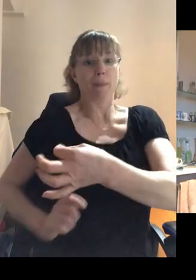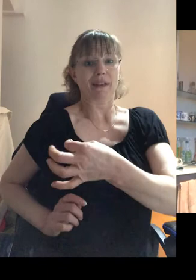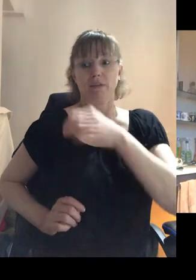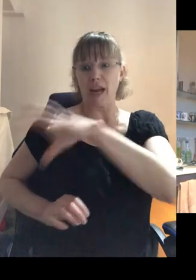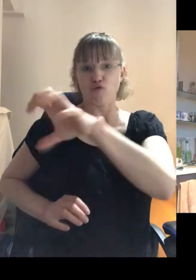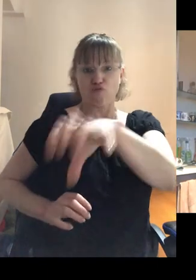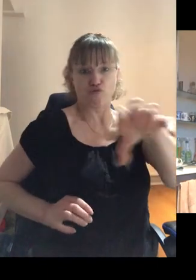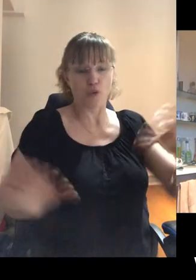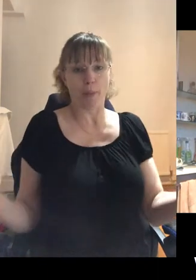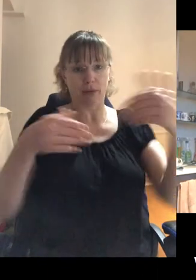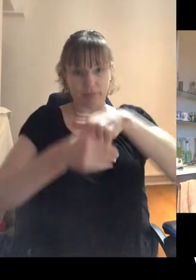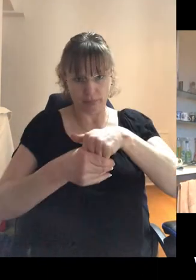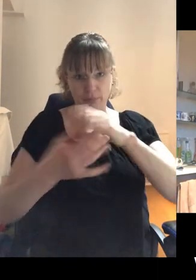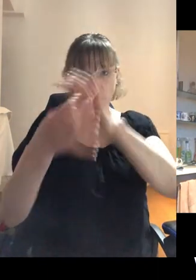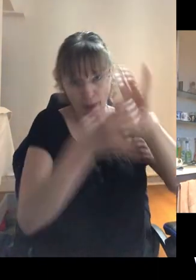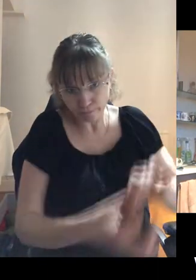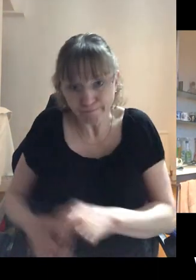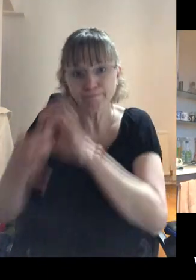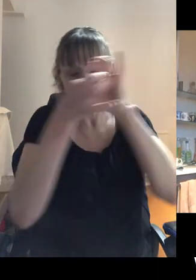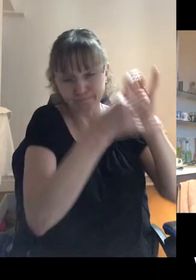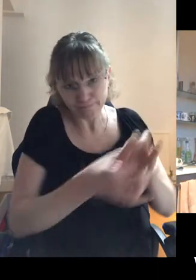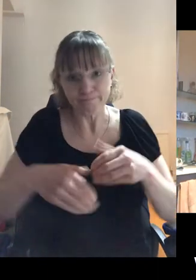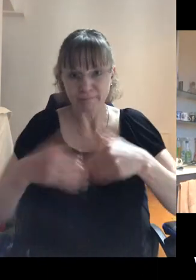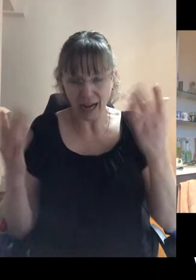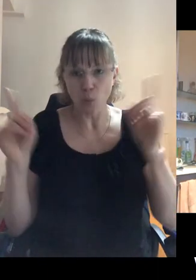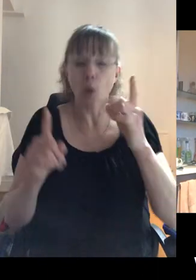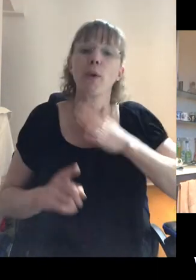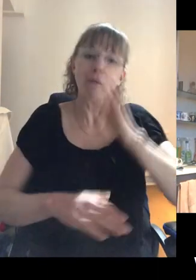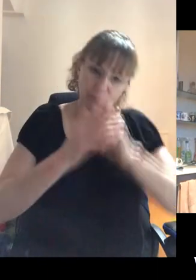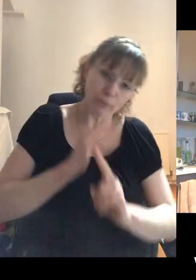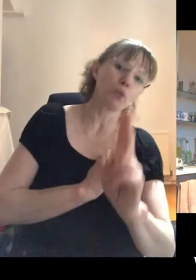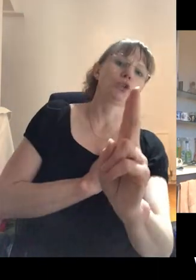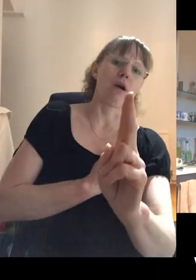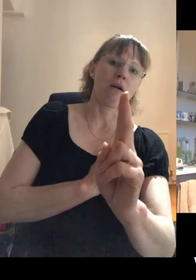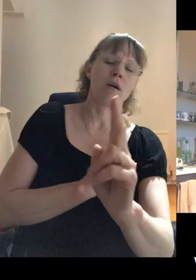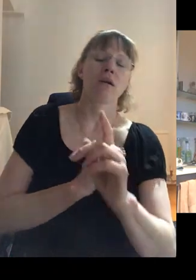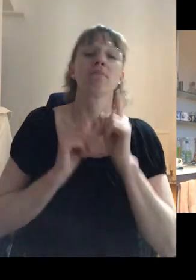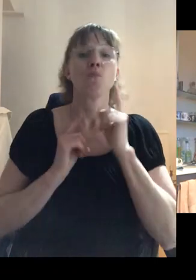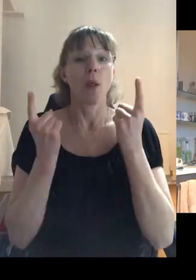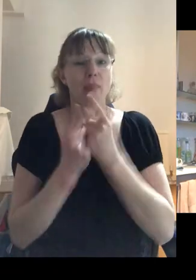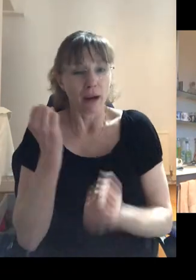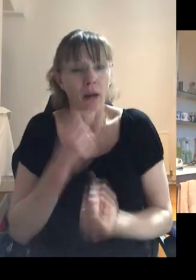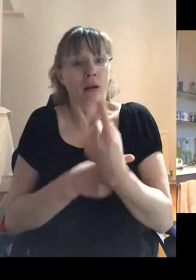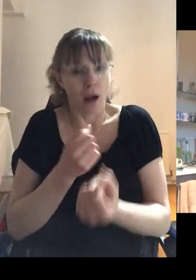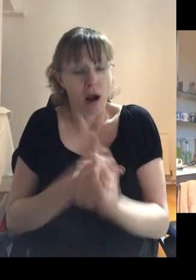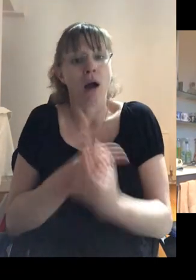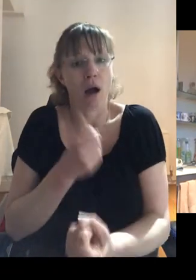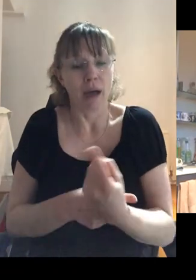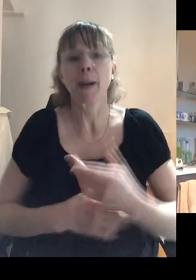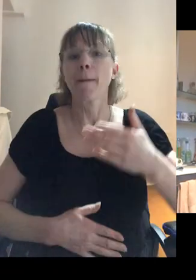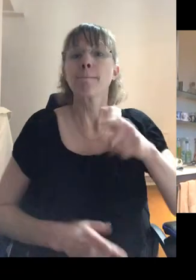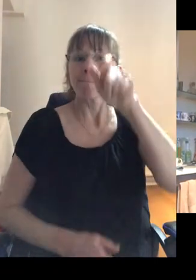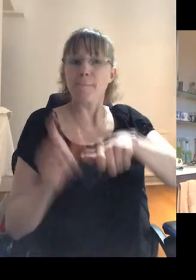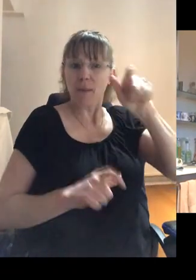specialty, each, each group. And we all workshopped together on a day as to what we wanted for the next century. And one of the things that kept coming up was patient